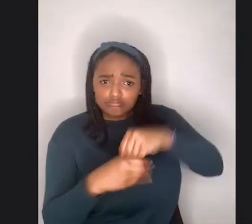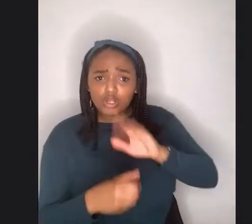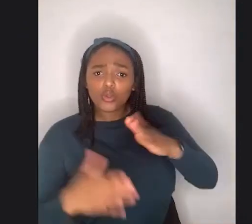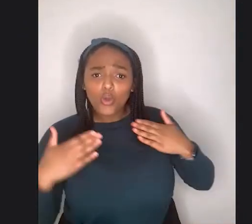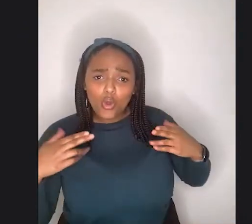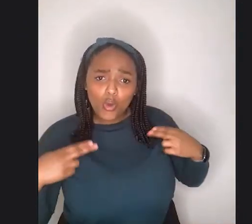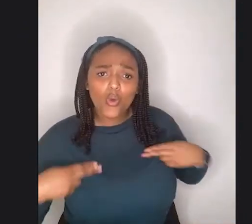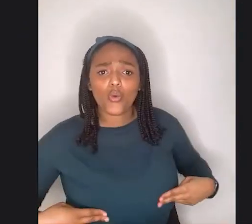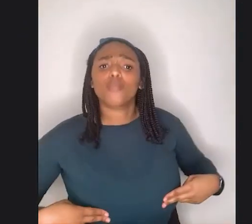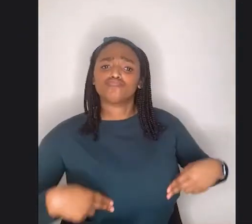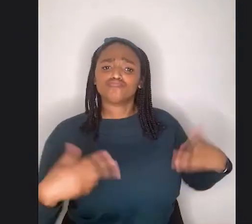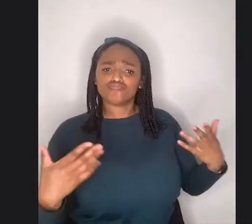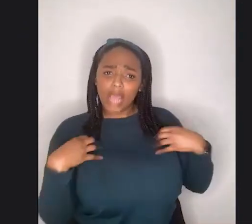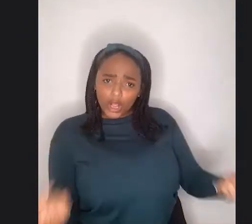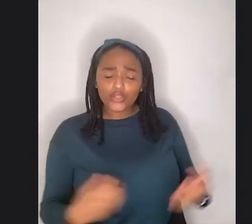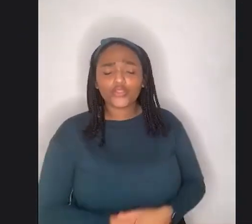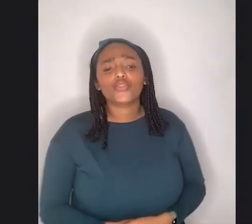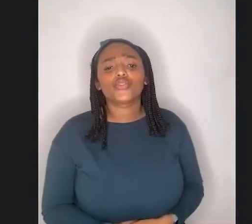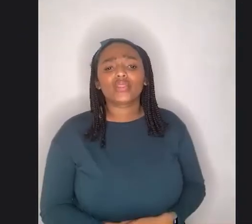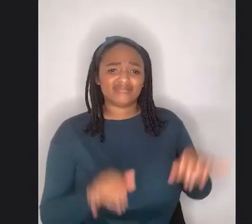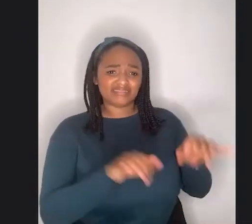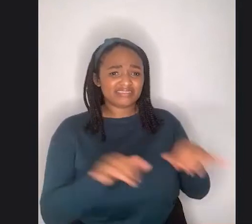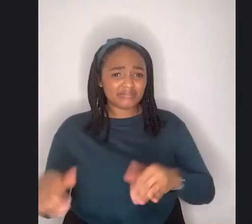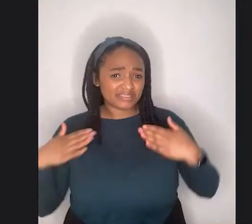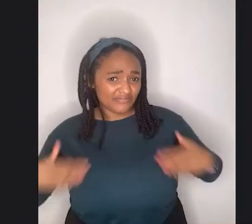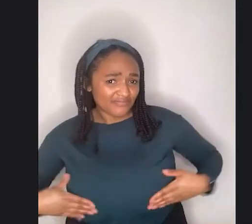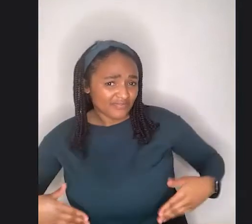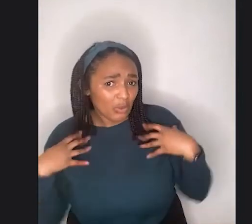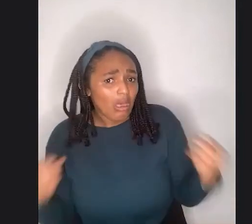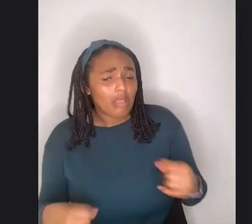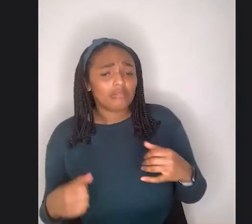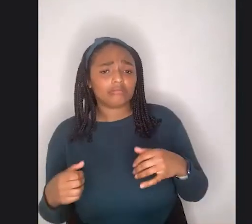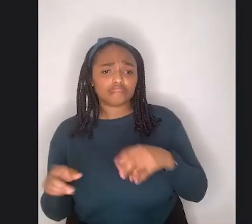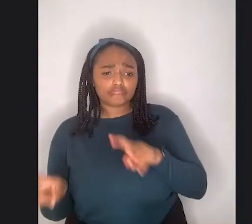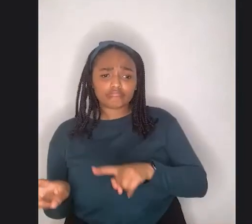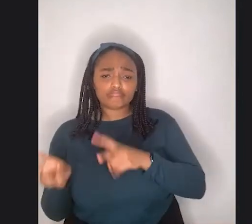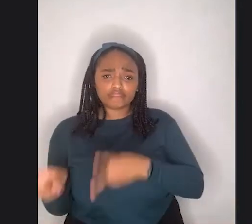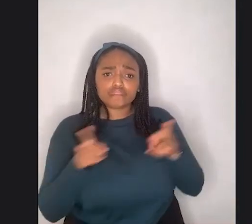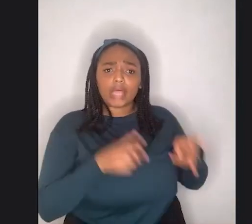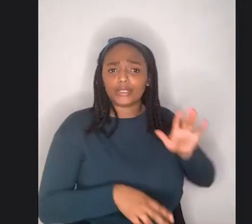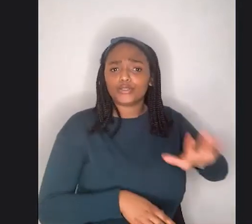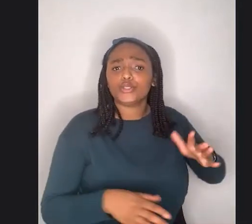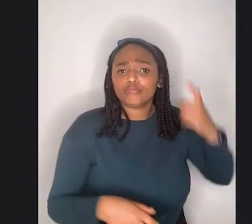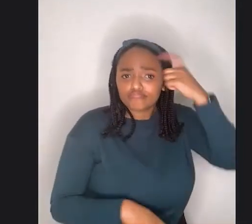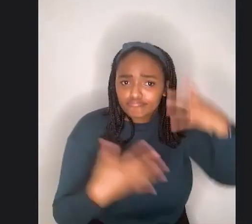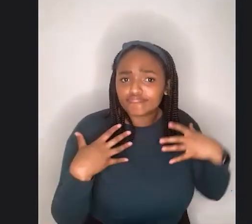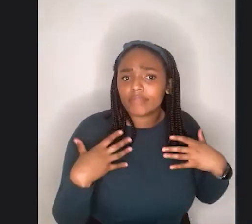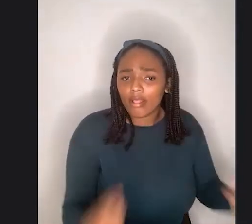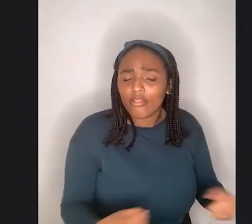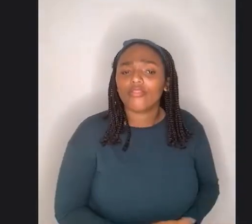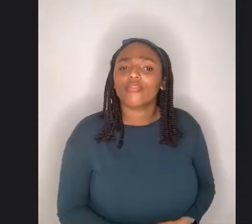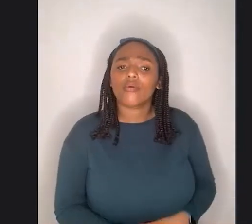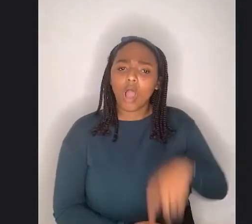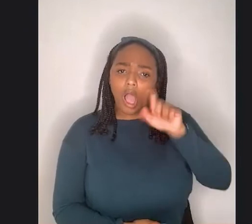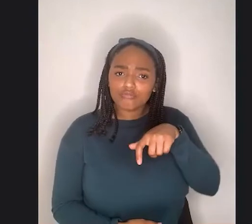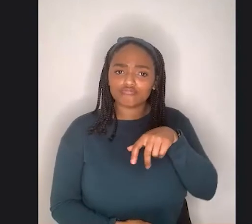your physical health. You would, you know, um, why didn't, why do we not do the same for our mental health? Why do we not think of it that way?